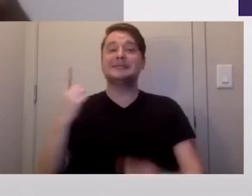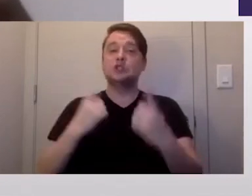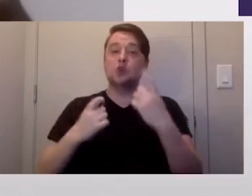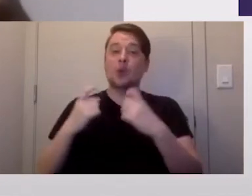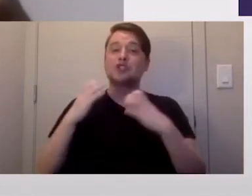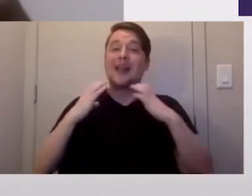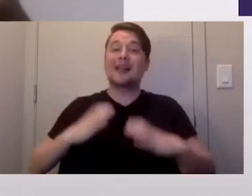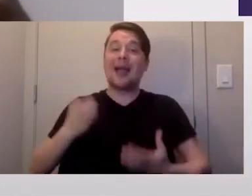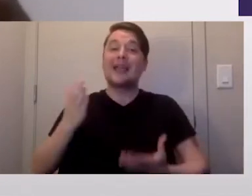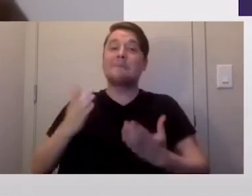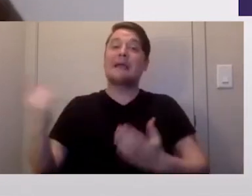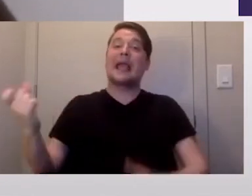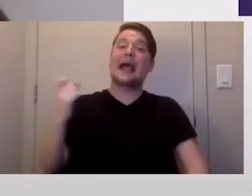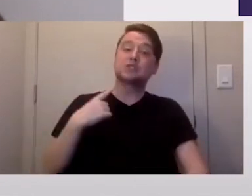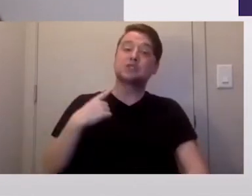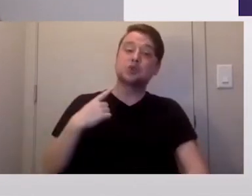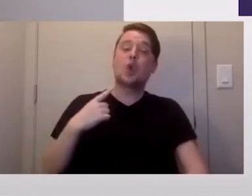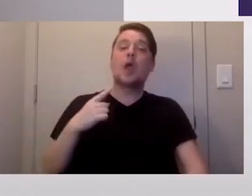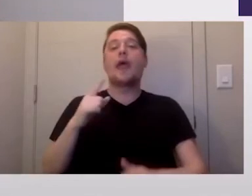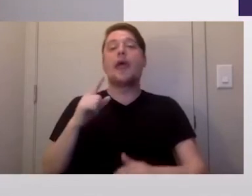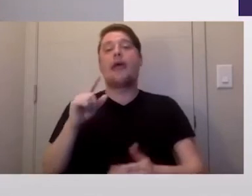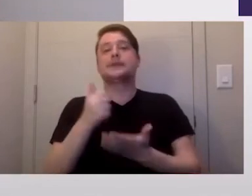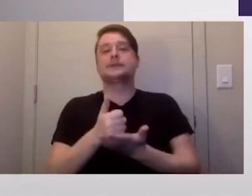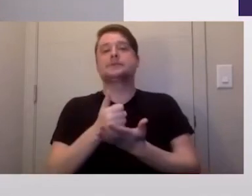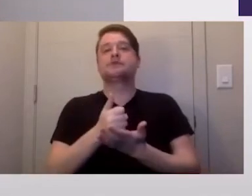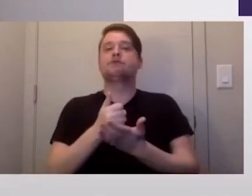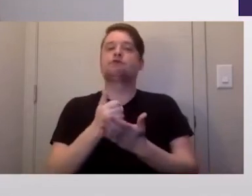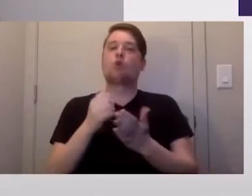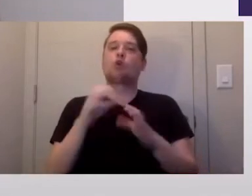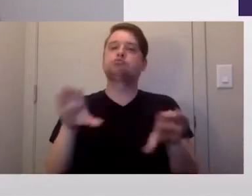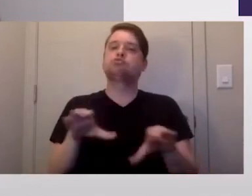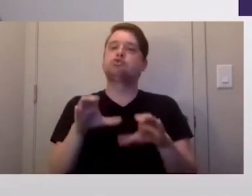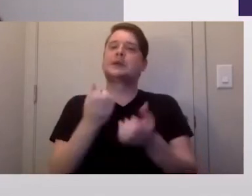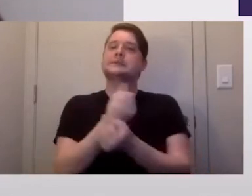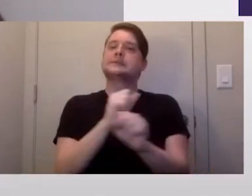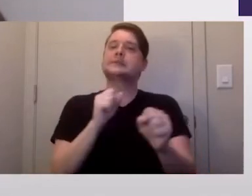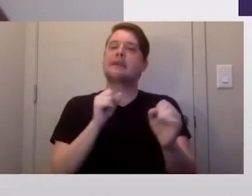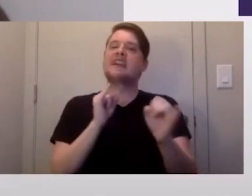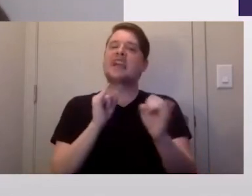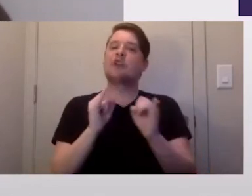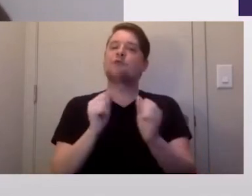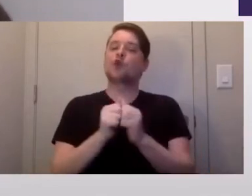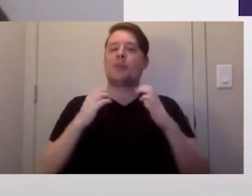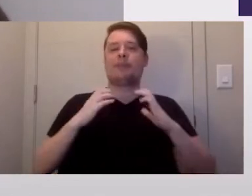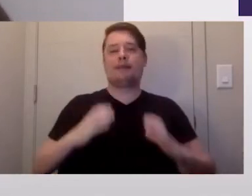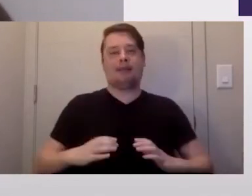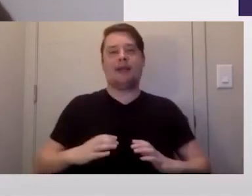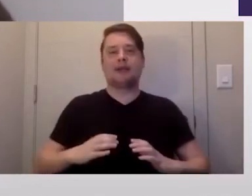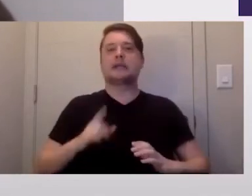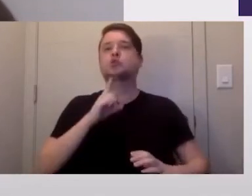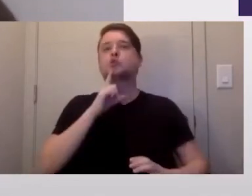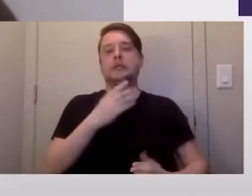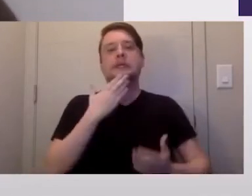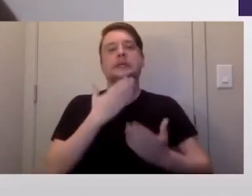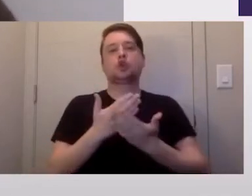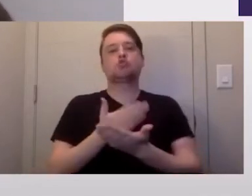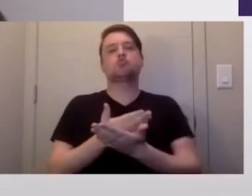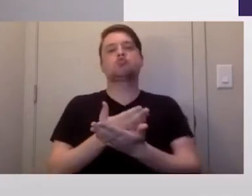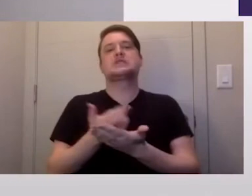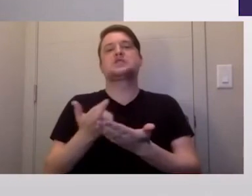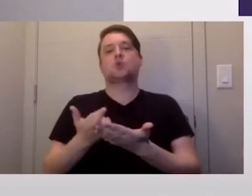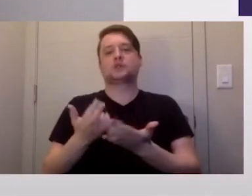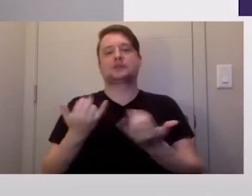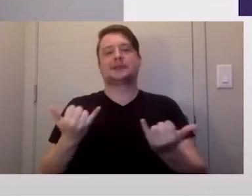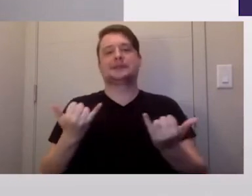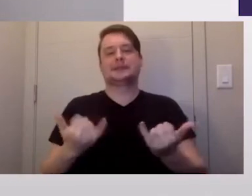might ask you and tips for conducting safe interviews with clients. So they're all around a really good resource during this time.